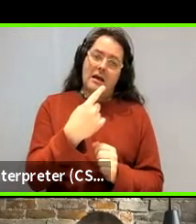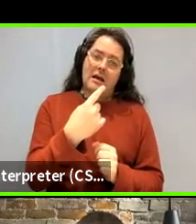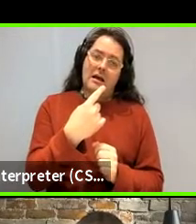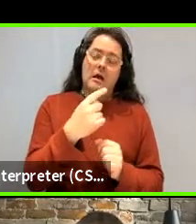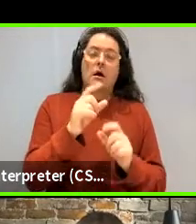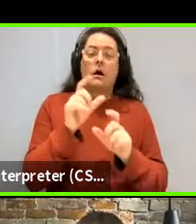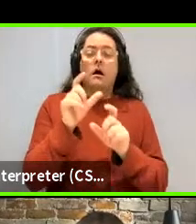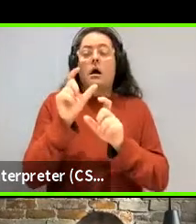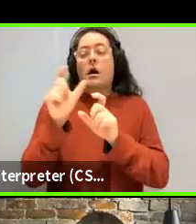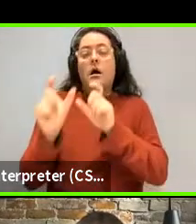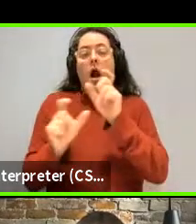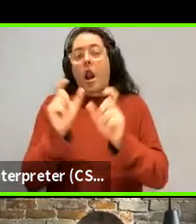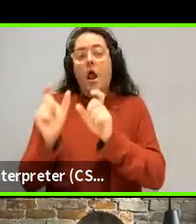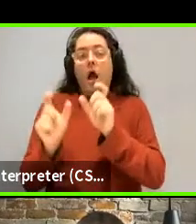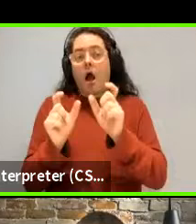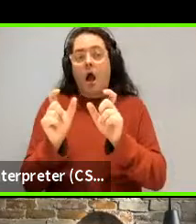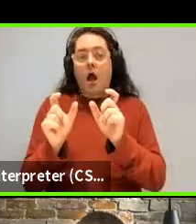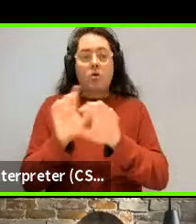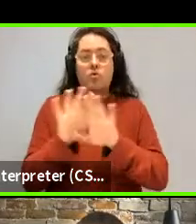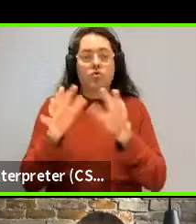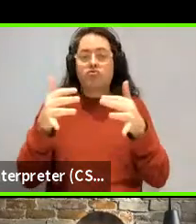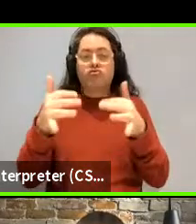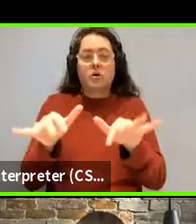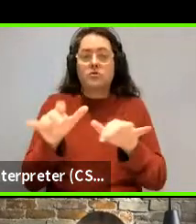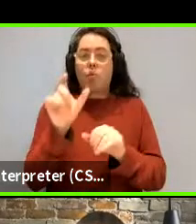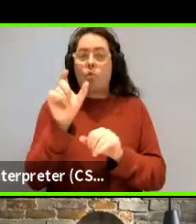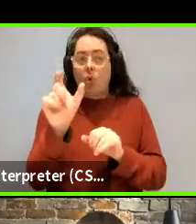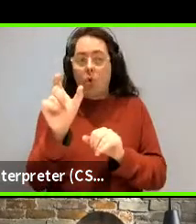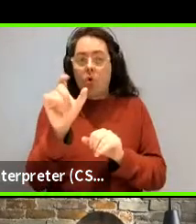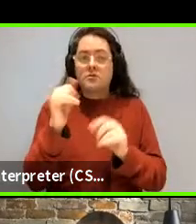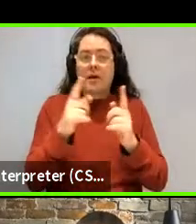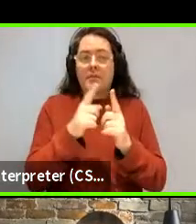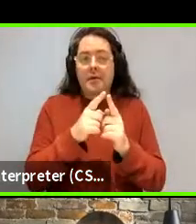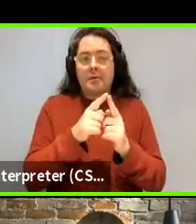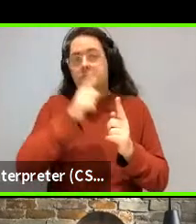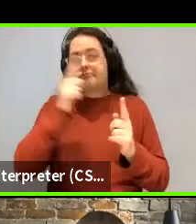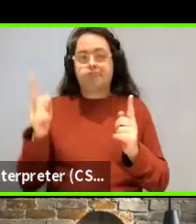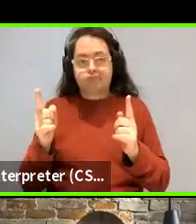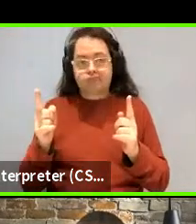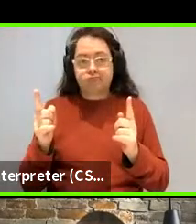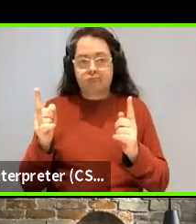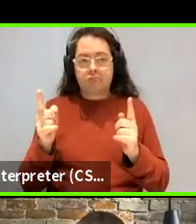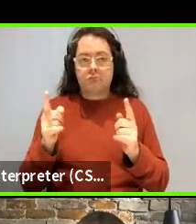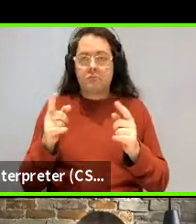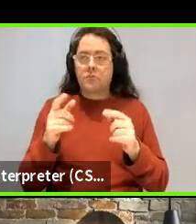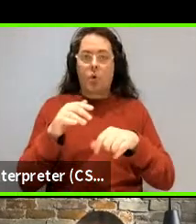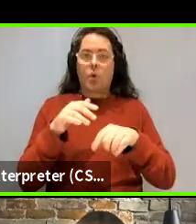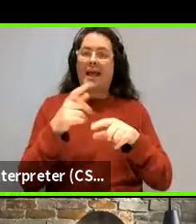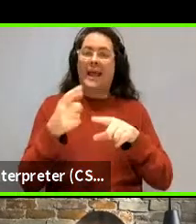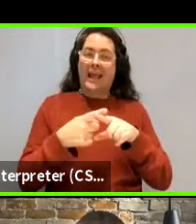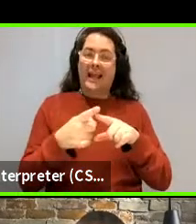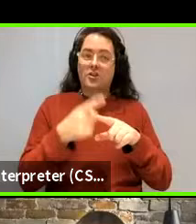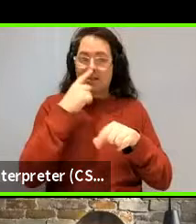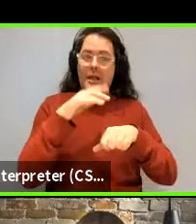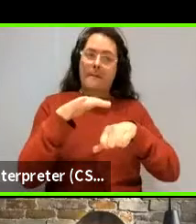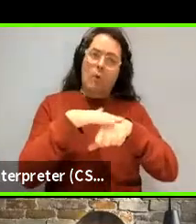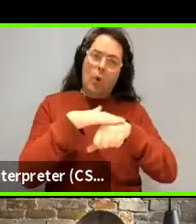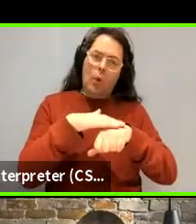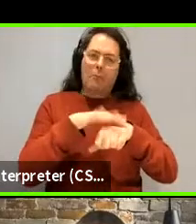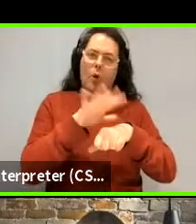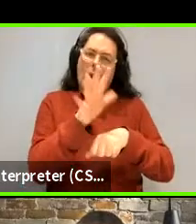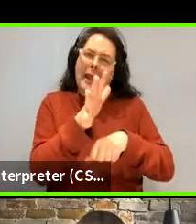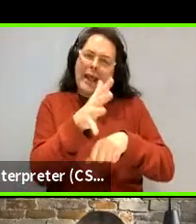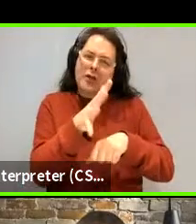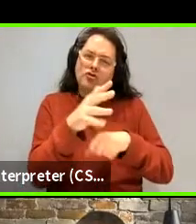colors that are not just words, but longer things. So, you know, we, we have not just blue in English, we also have bluish or light